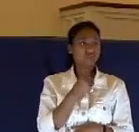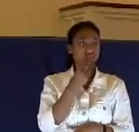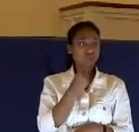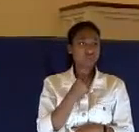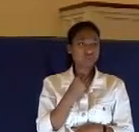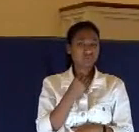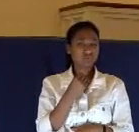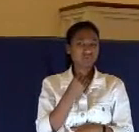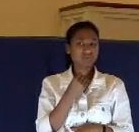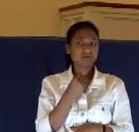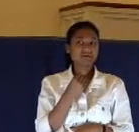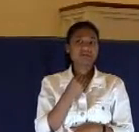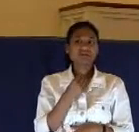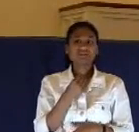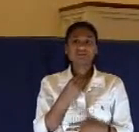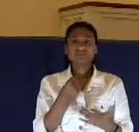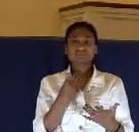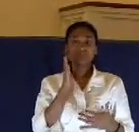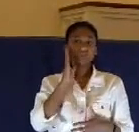than doing what is right,